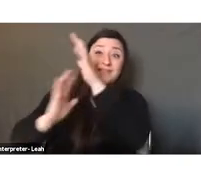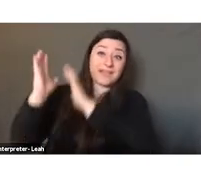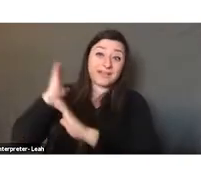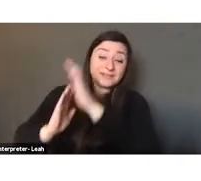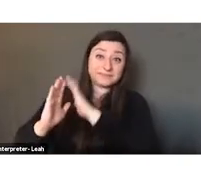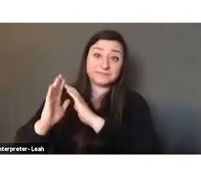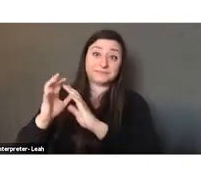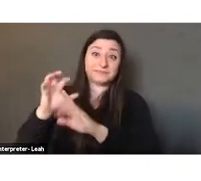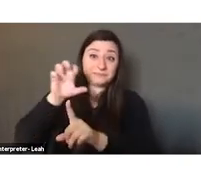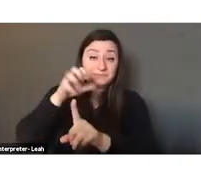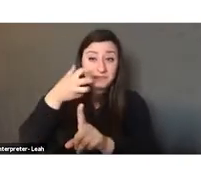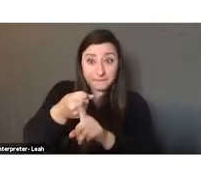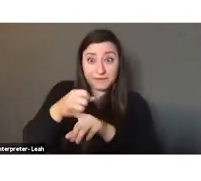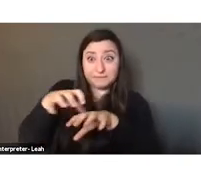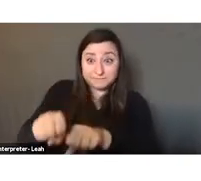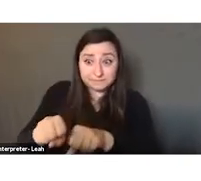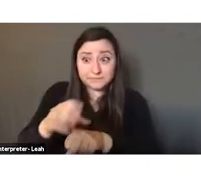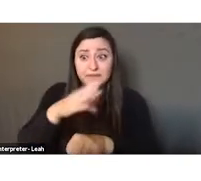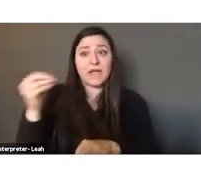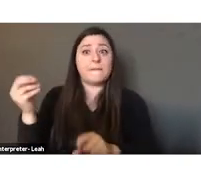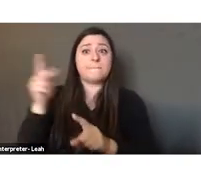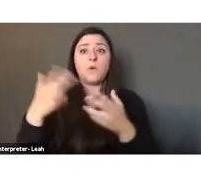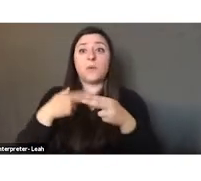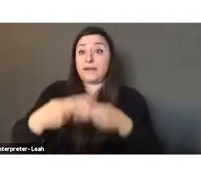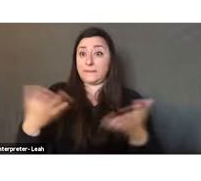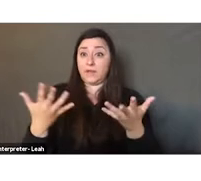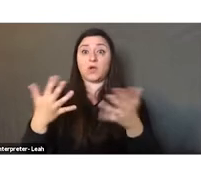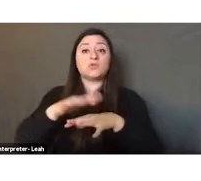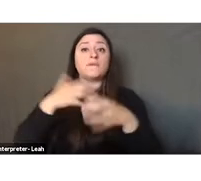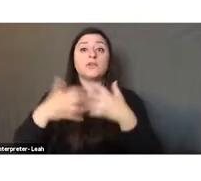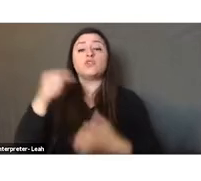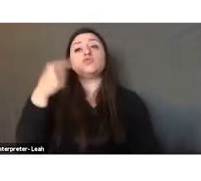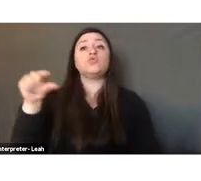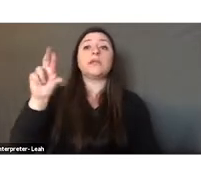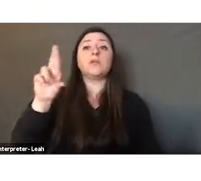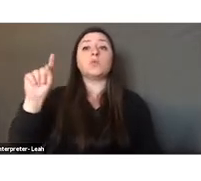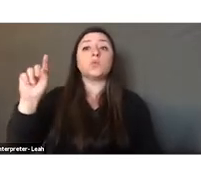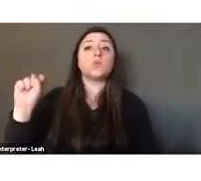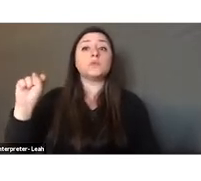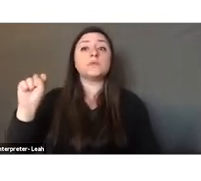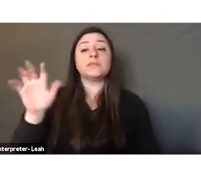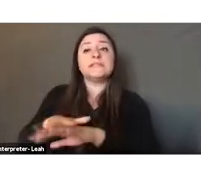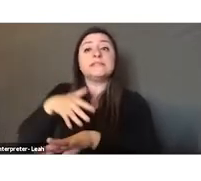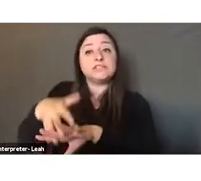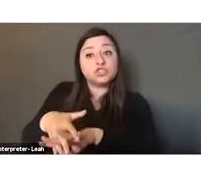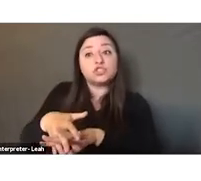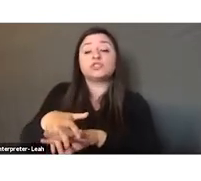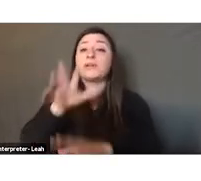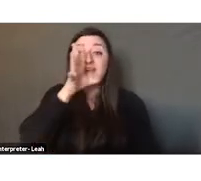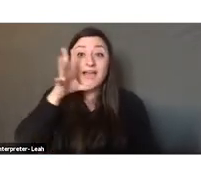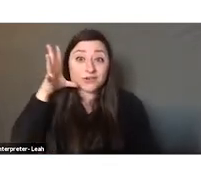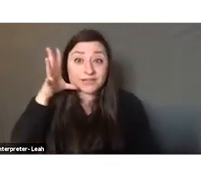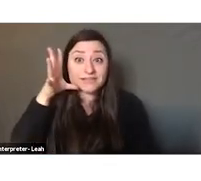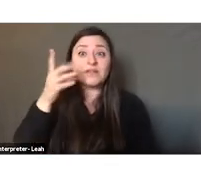and go back to what we've named at Slow Factory our green roots, our indigenous agriculture in